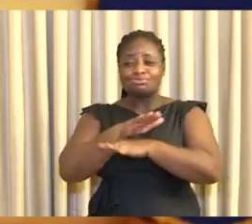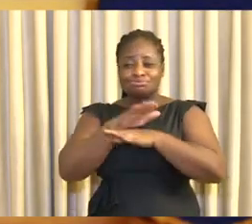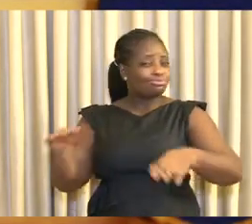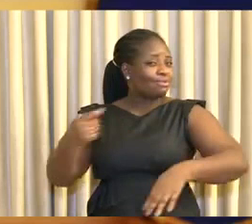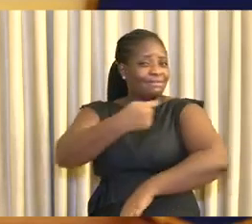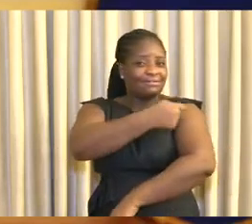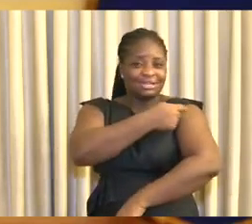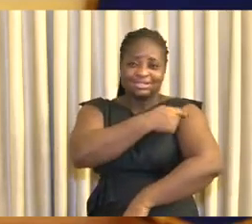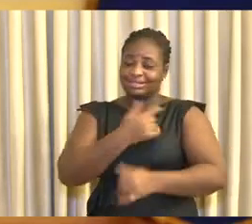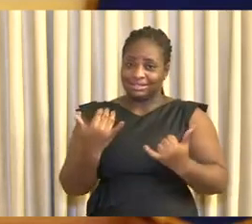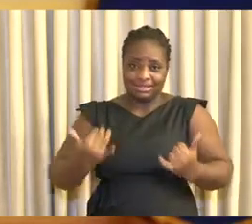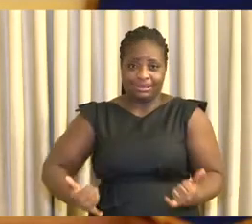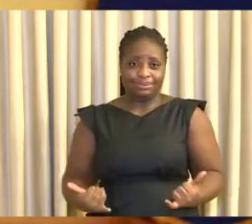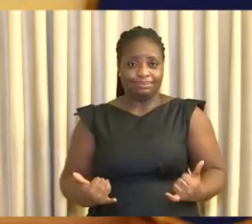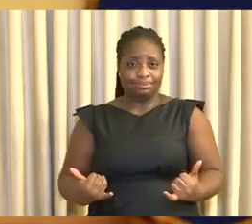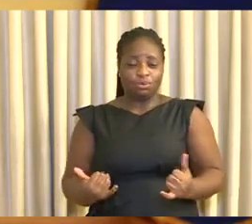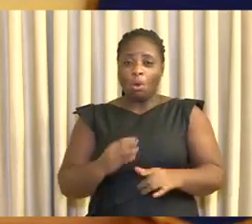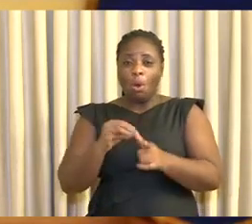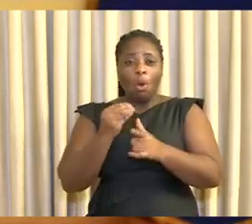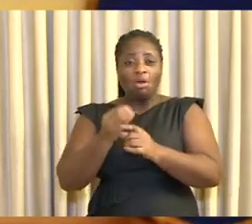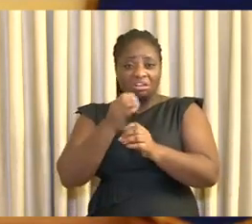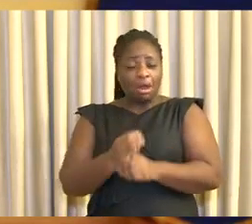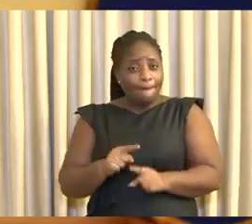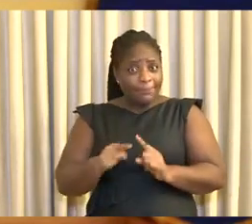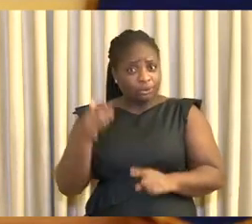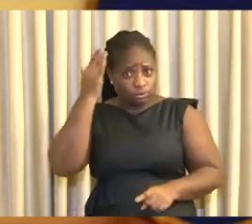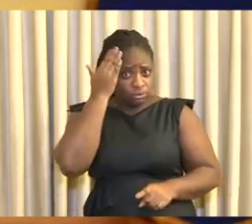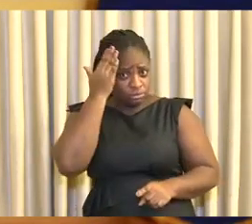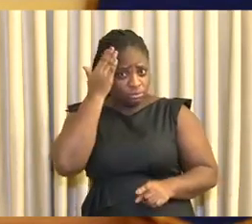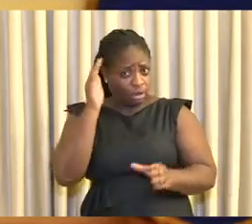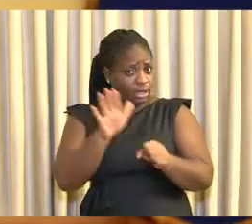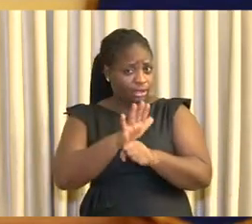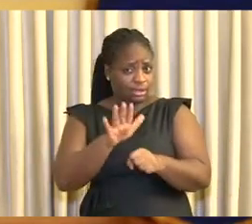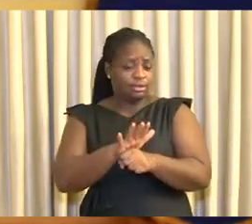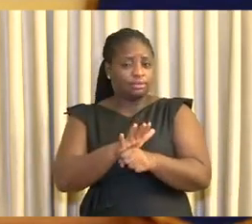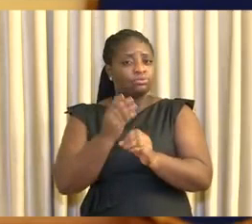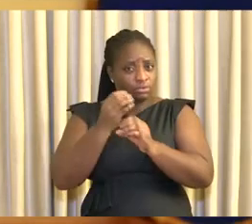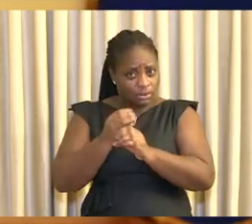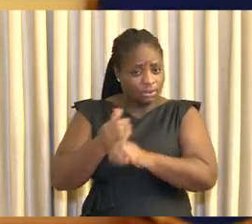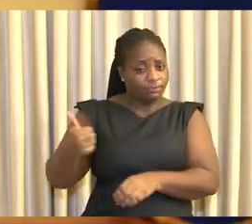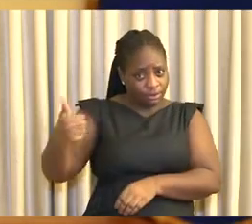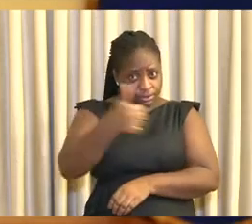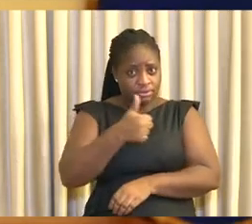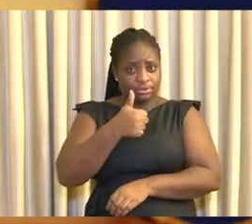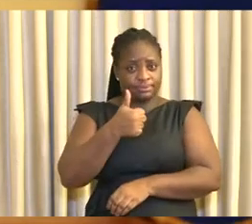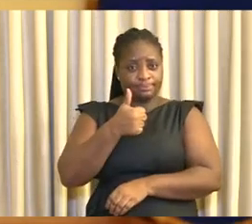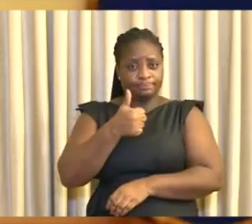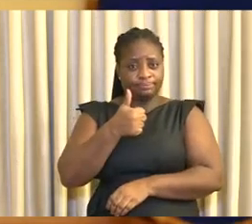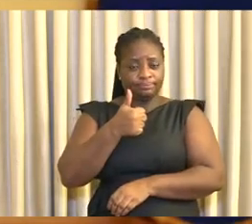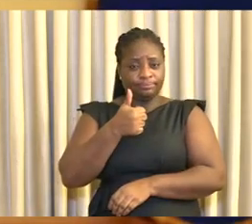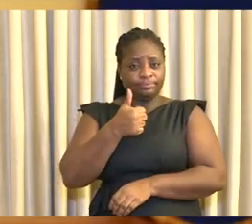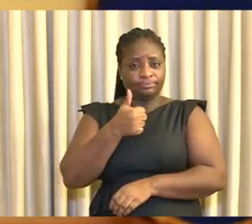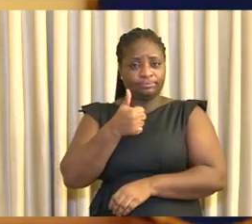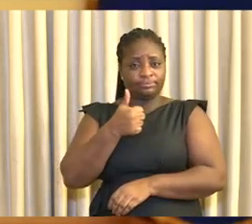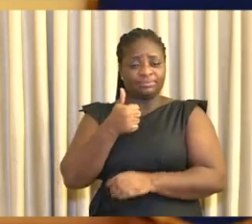yet, no vaccine or kill. But we know enough to take action, and we